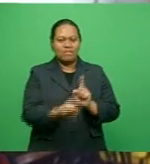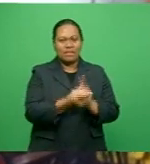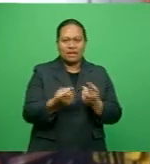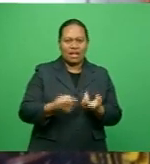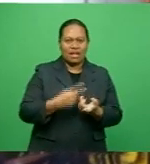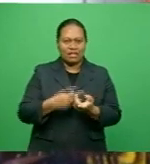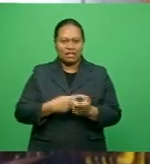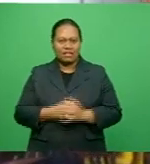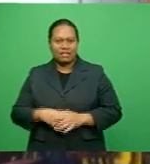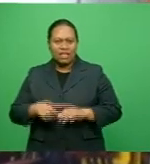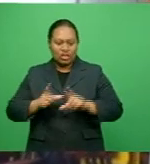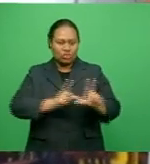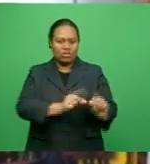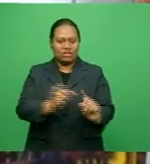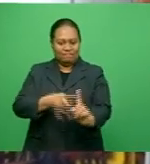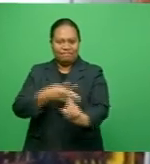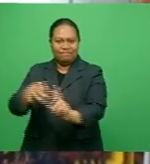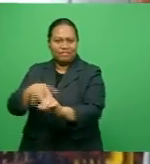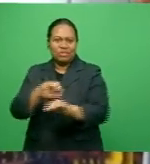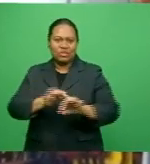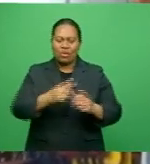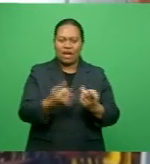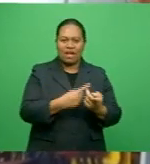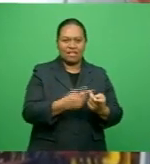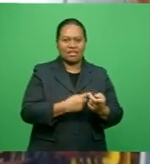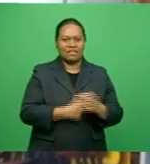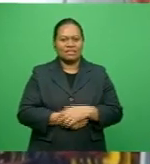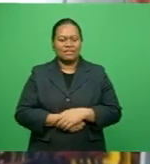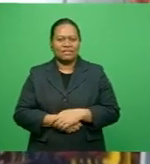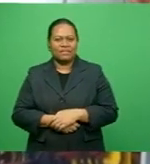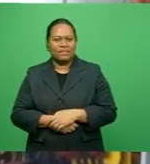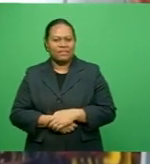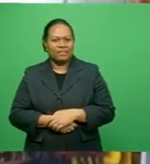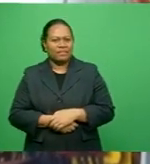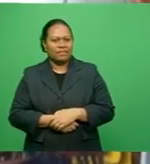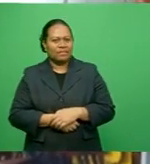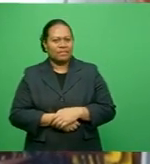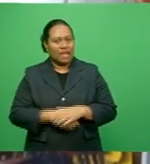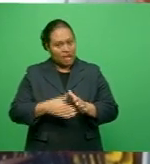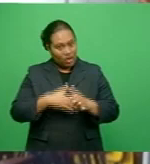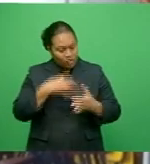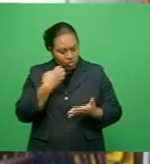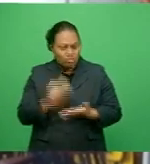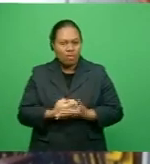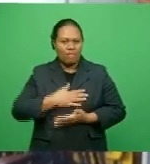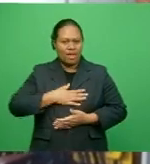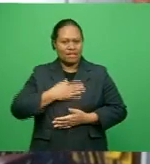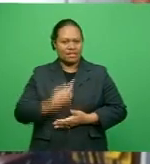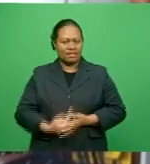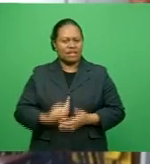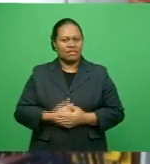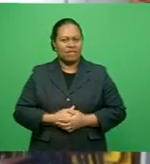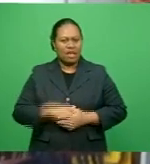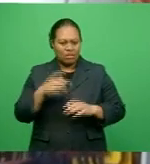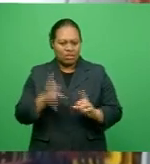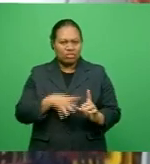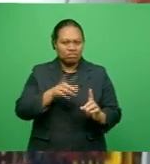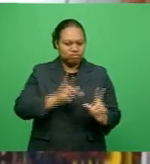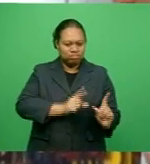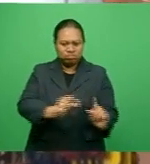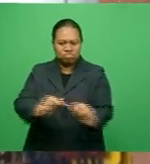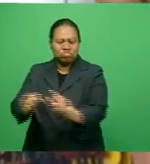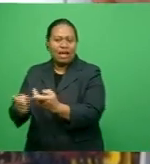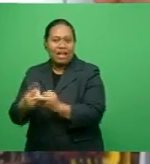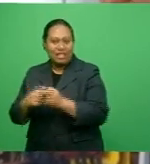have to improve my defense so I don't turn and chase after players which means